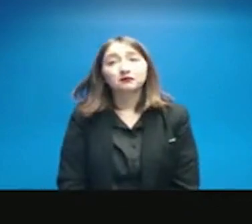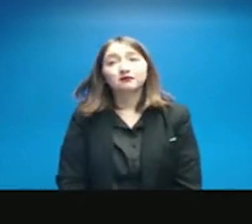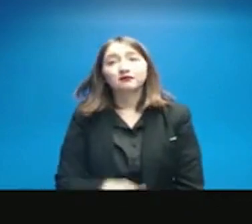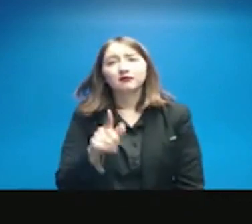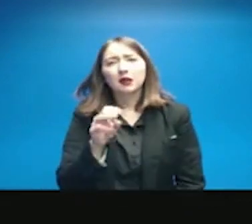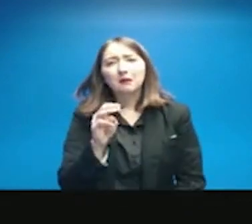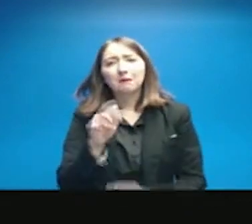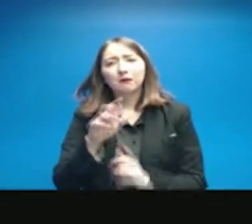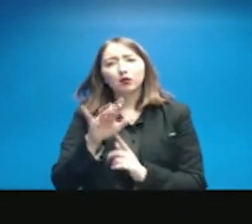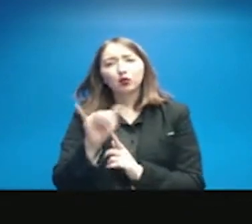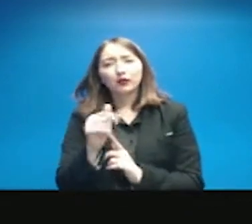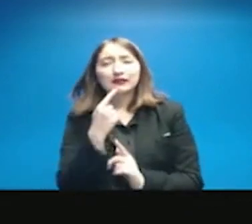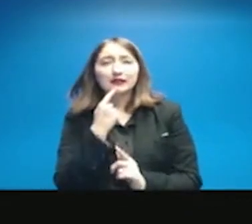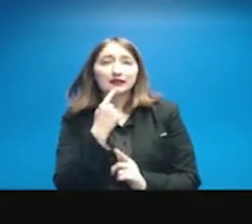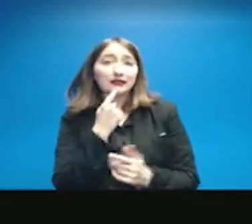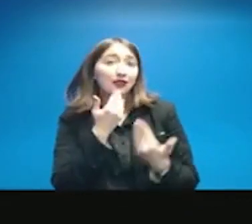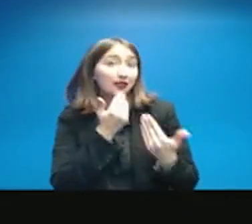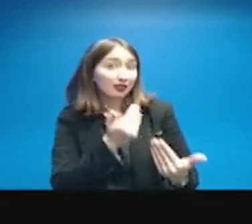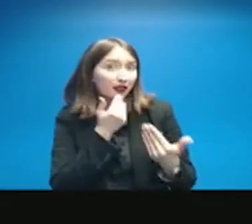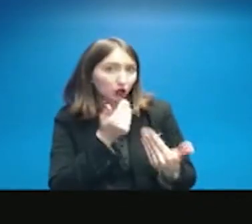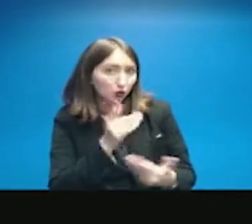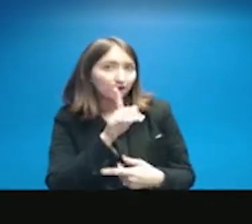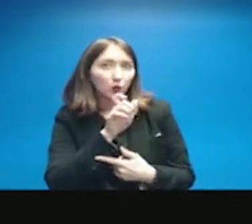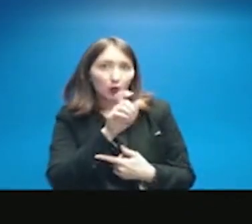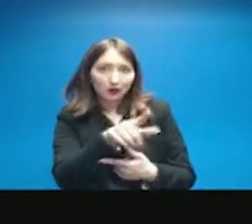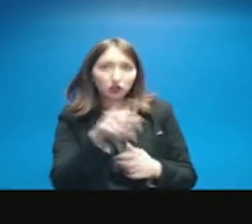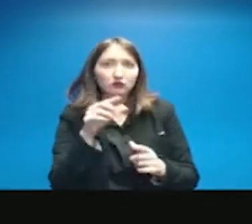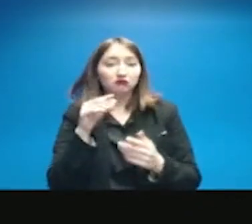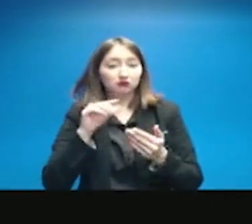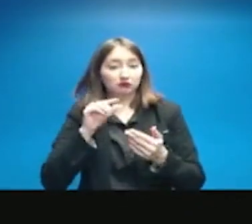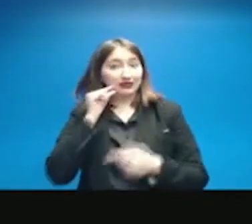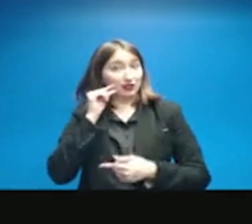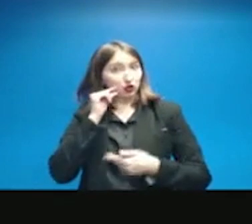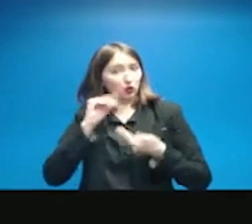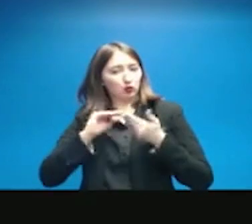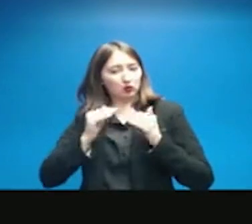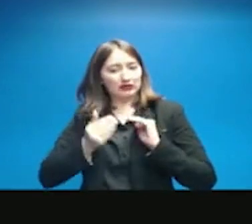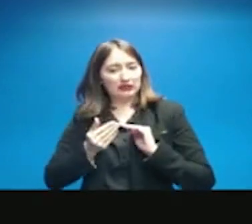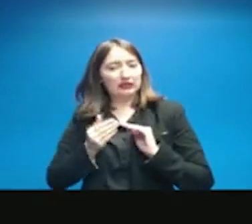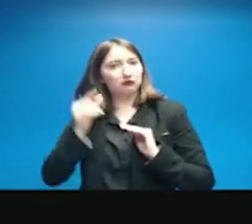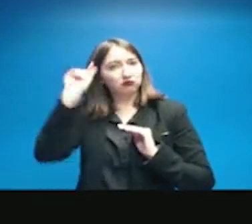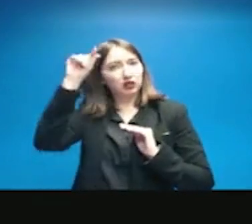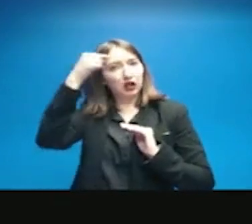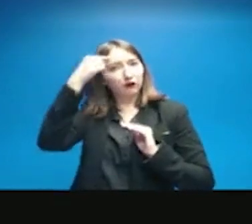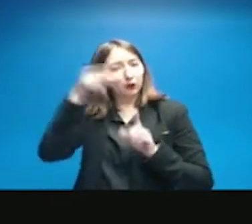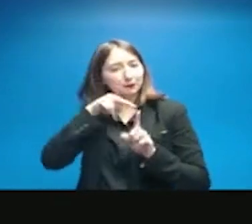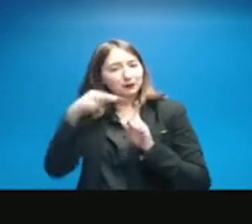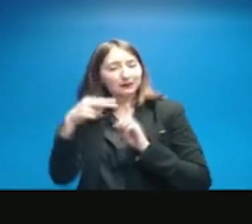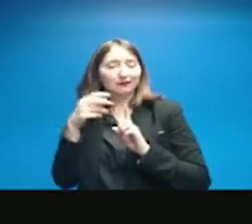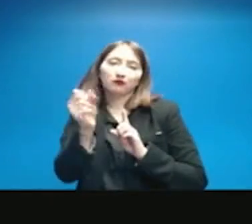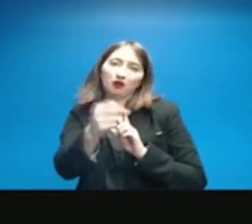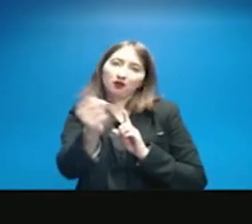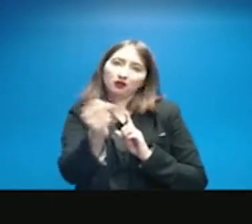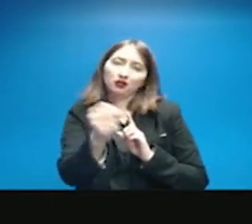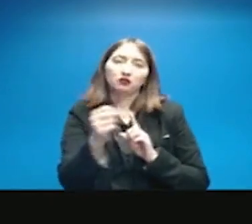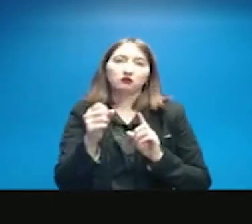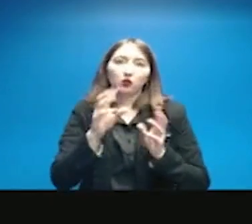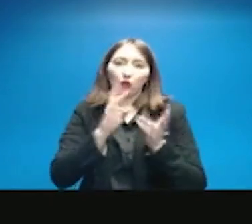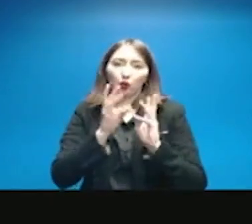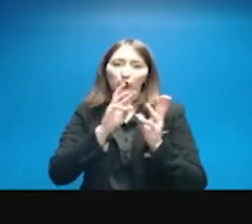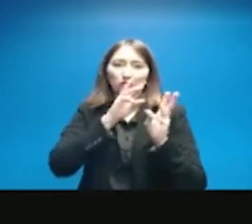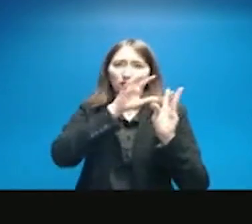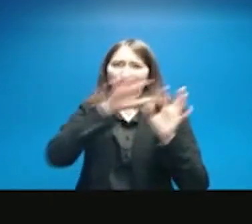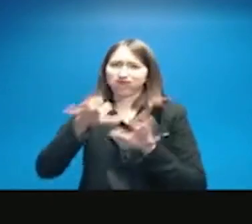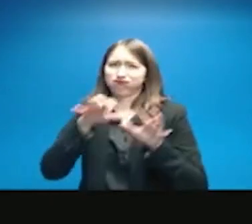Thank you for that question. I think from the City of San Antonio perspective, yes, we did learn from Storm Uri last